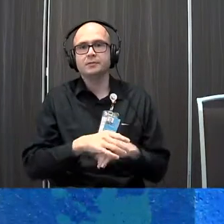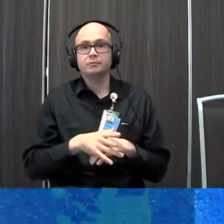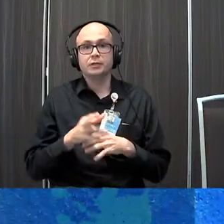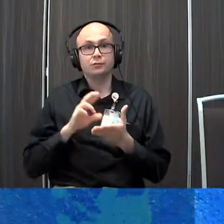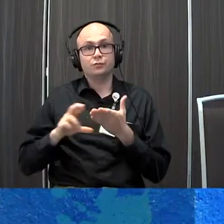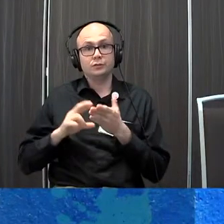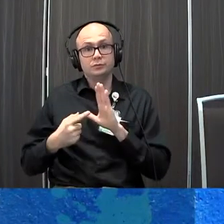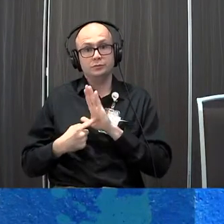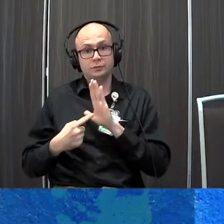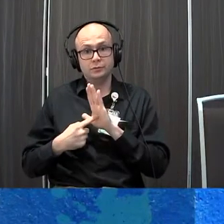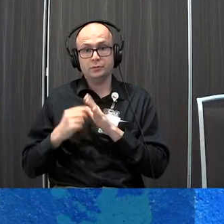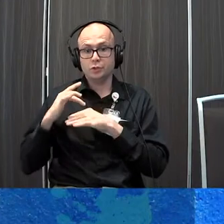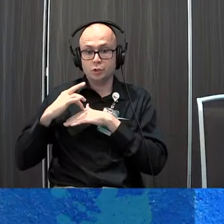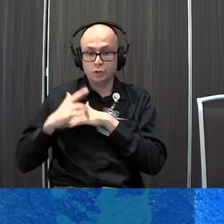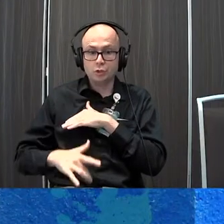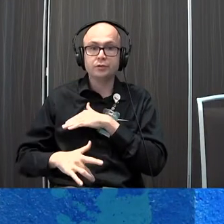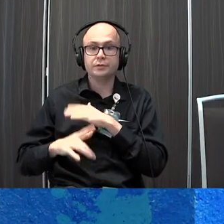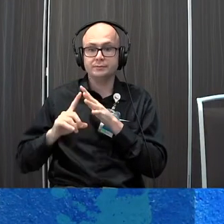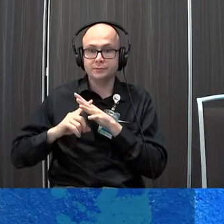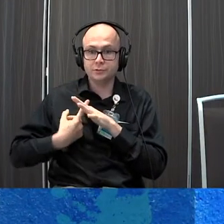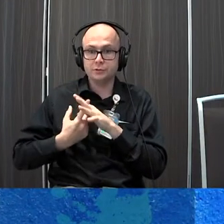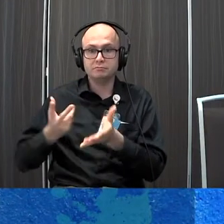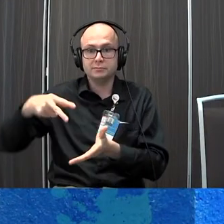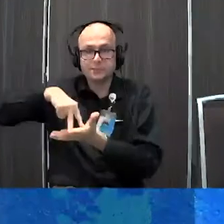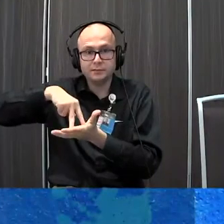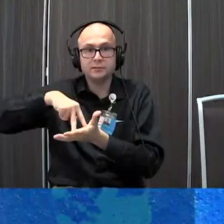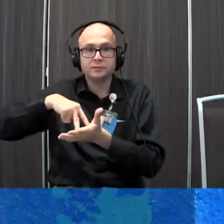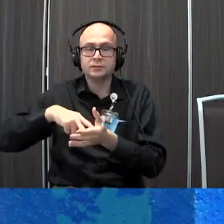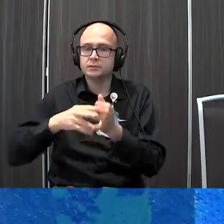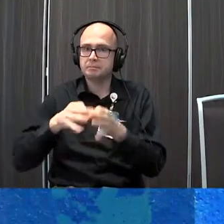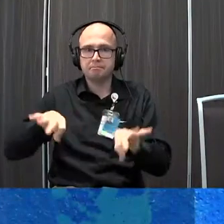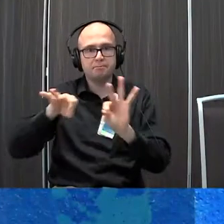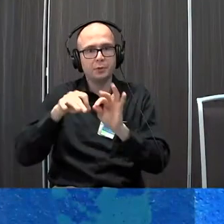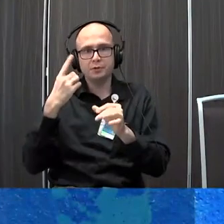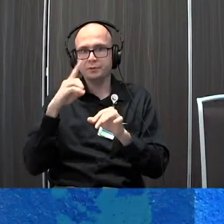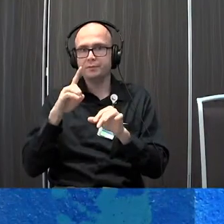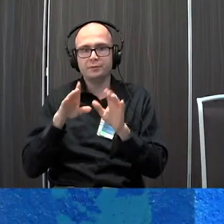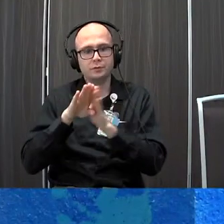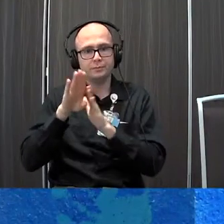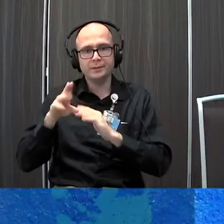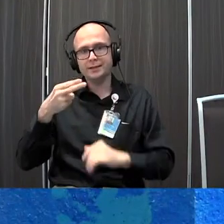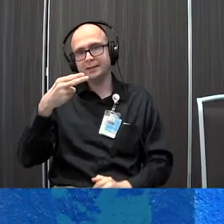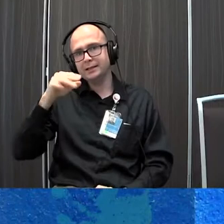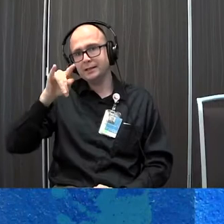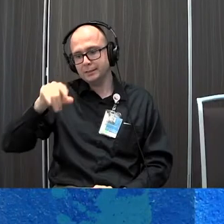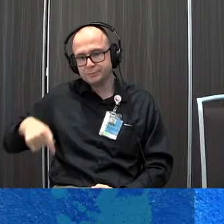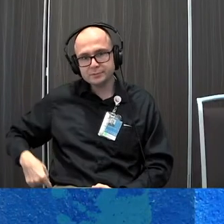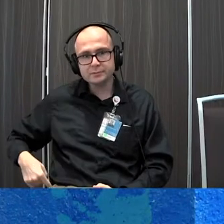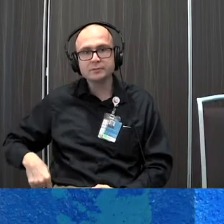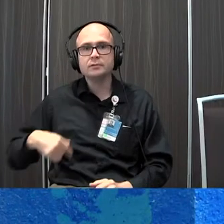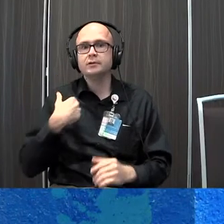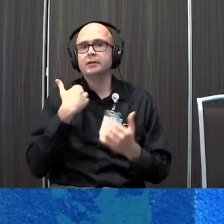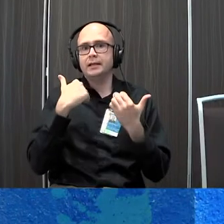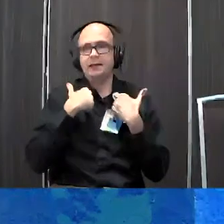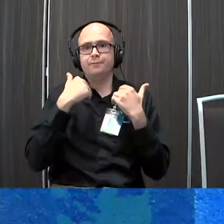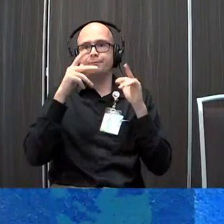is showing that early mobility and early standing is critical to development of the hips as well as just the ability to have